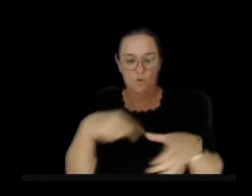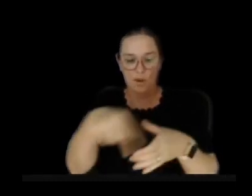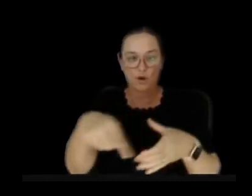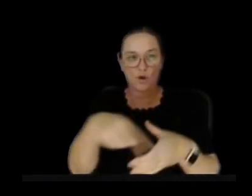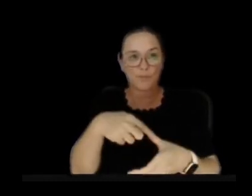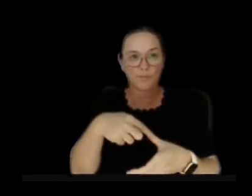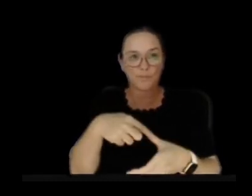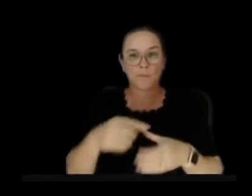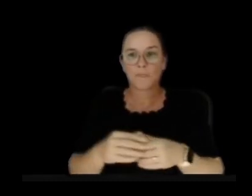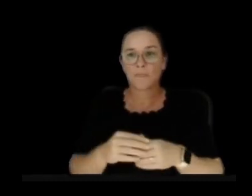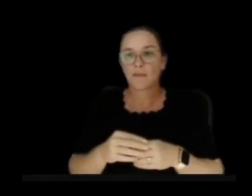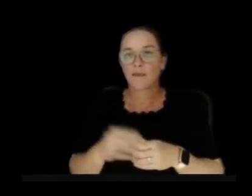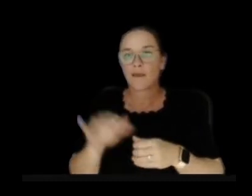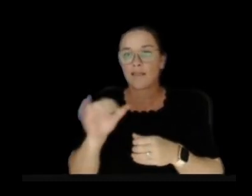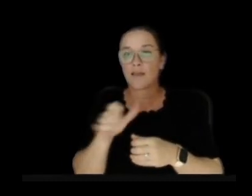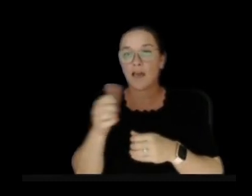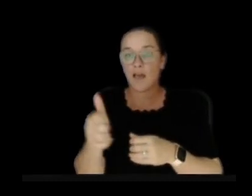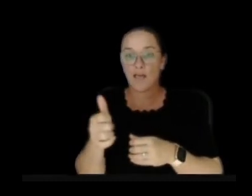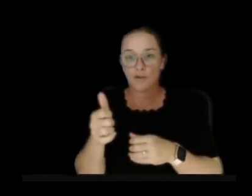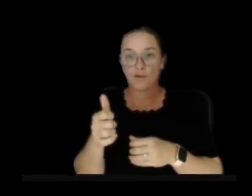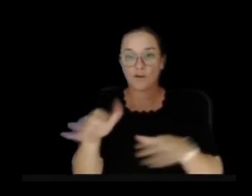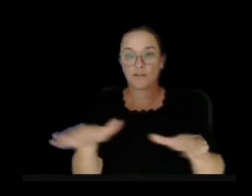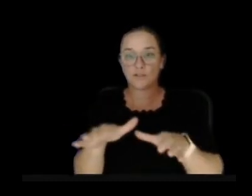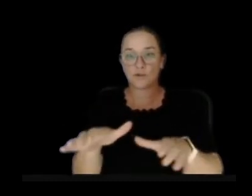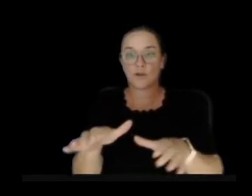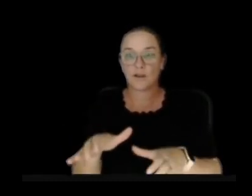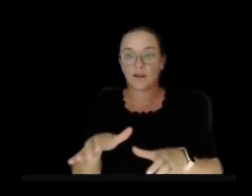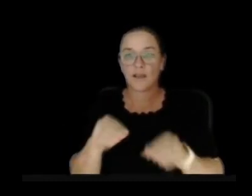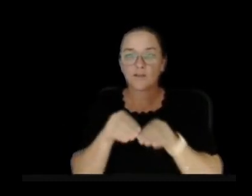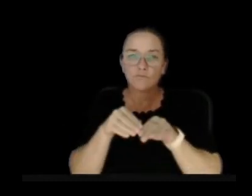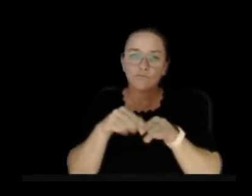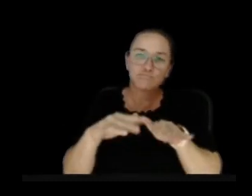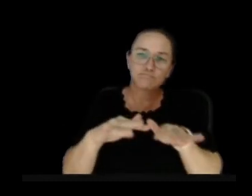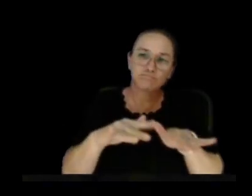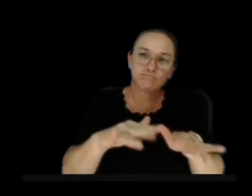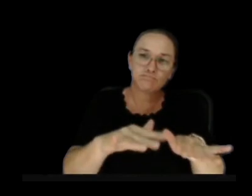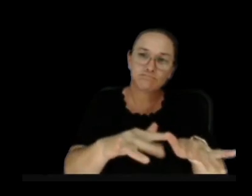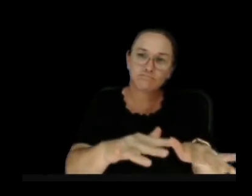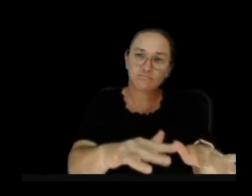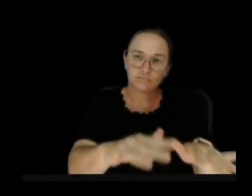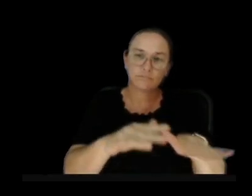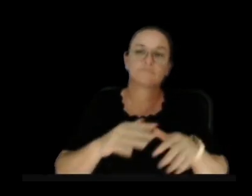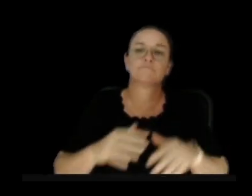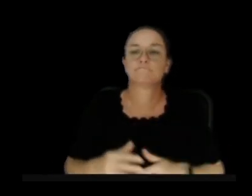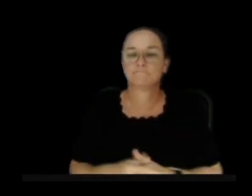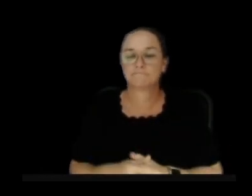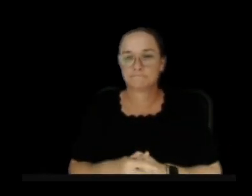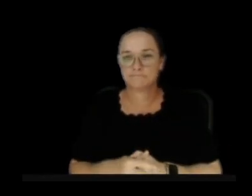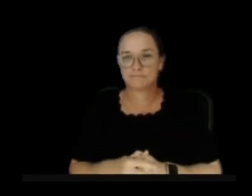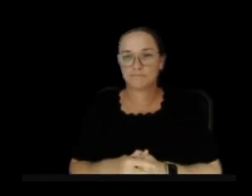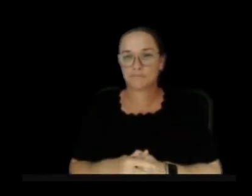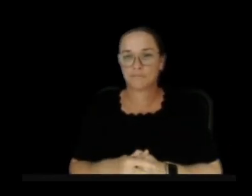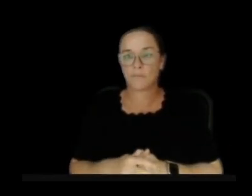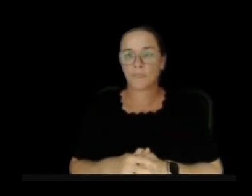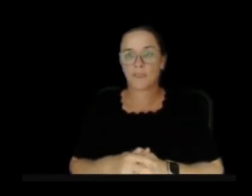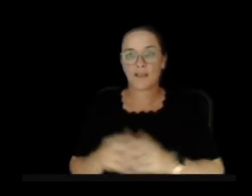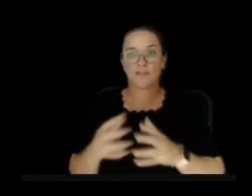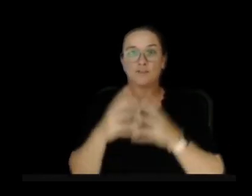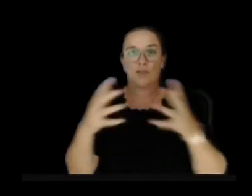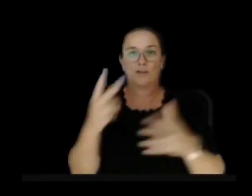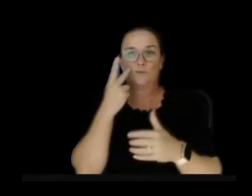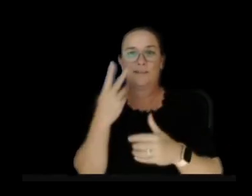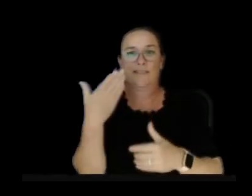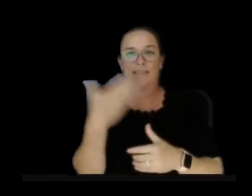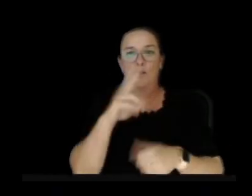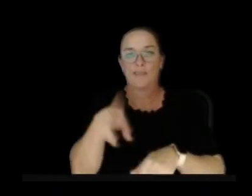episodes have done is progressing further to the east across the crater floor as we speak here. So a lot to see up in a national